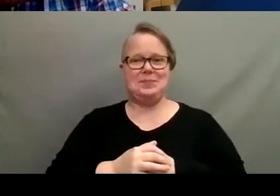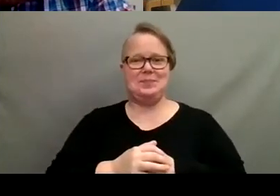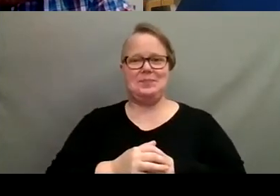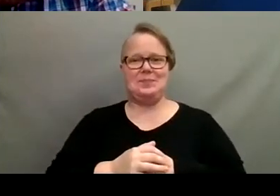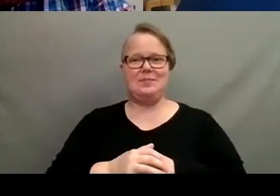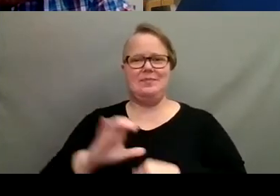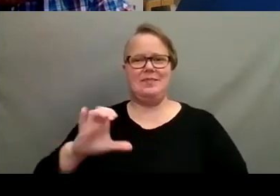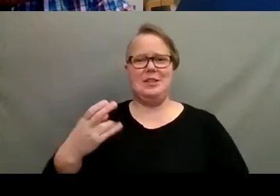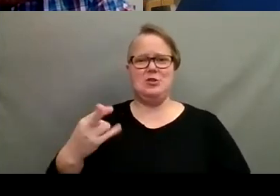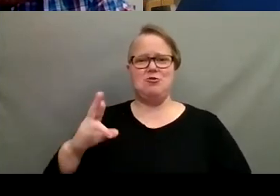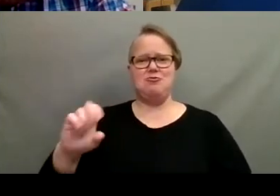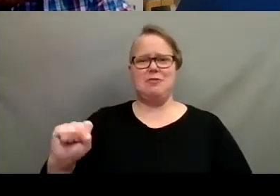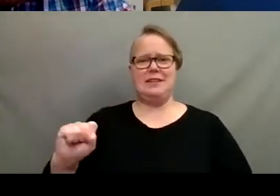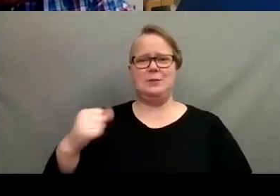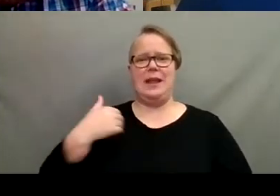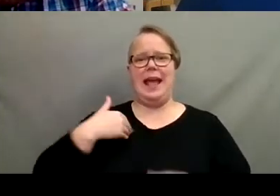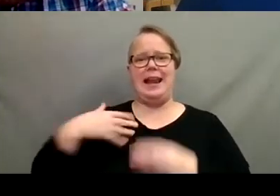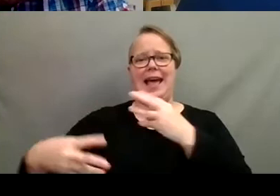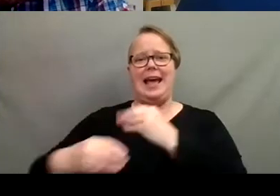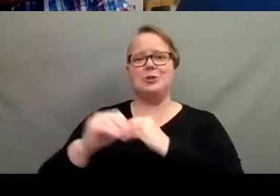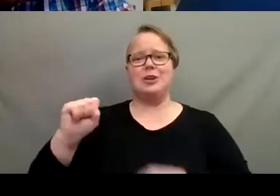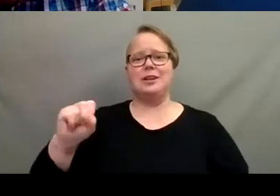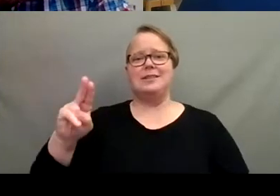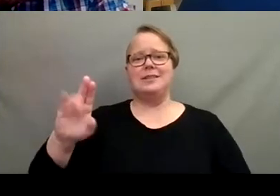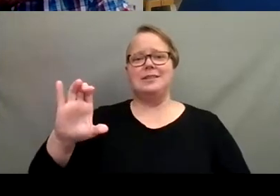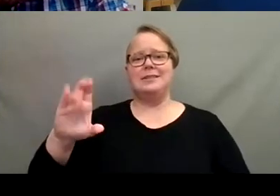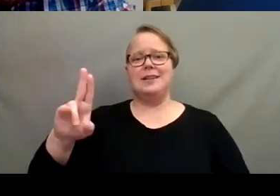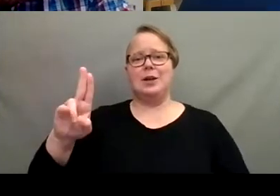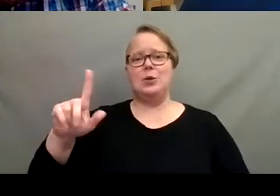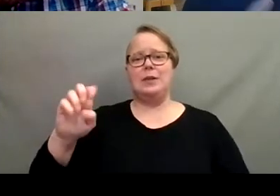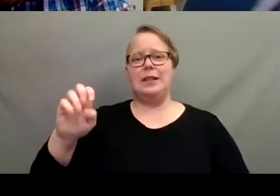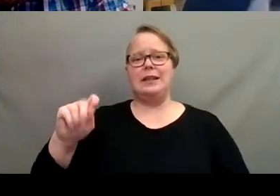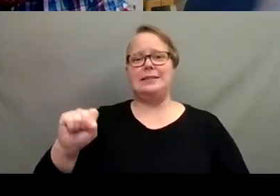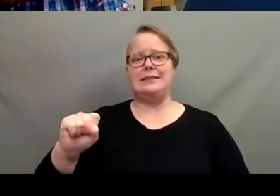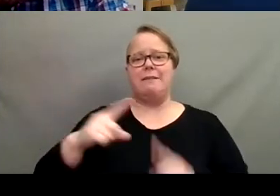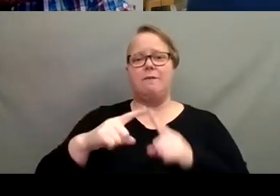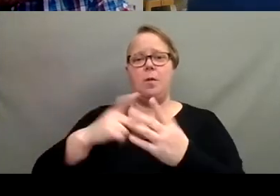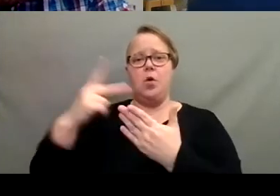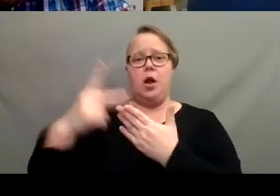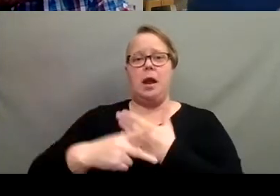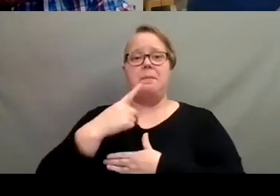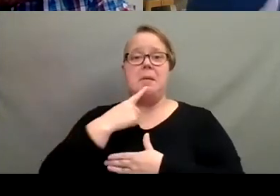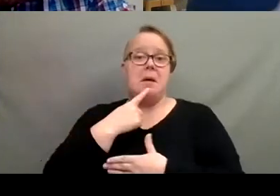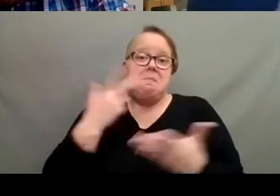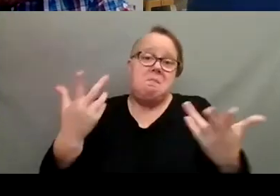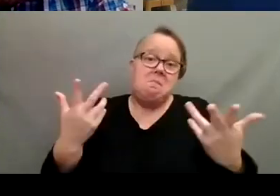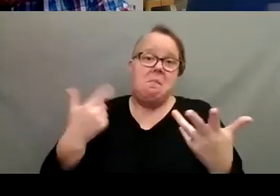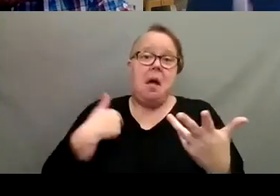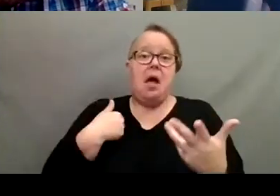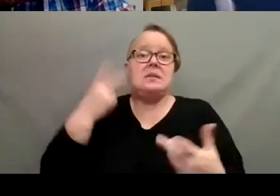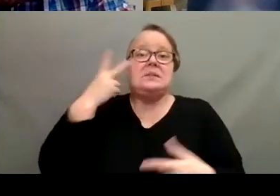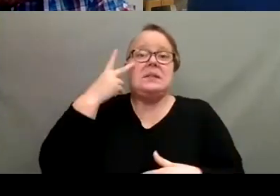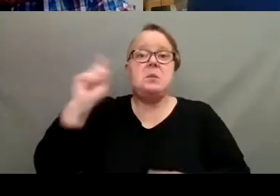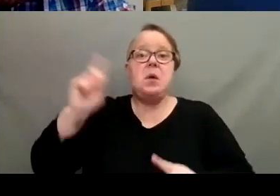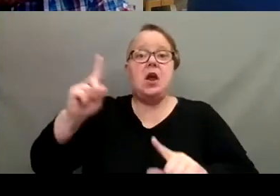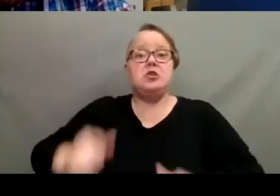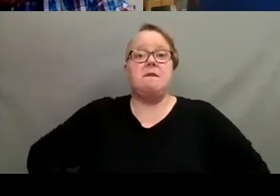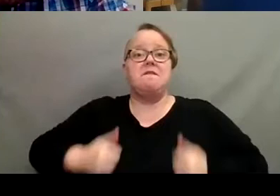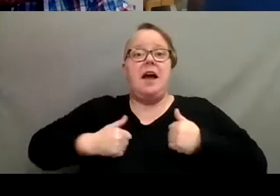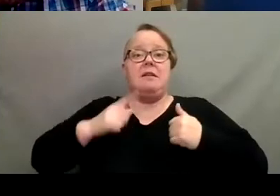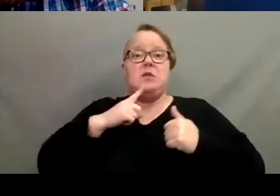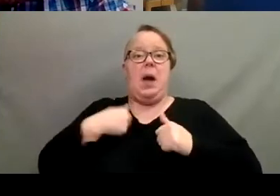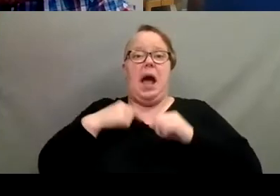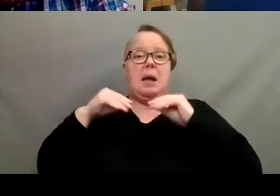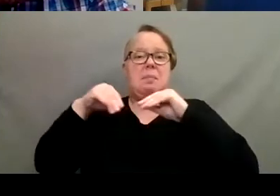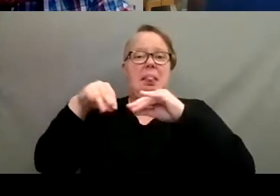We had some extra succulents from a program and I'm just like, I want to see where this will survive. So I planted them in just